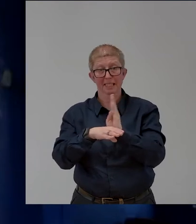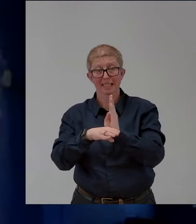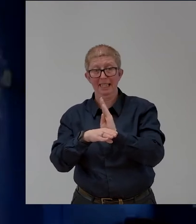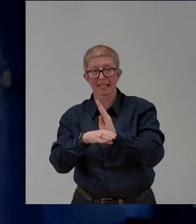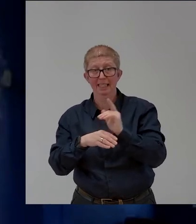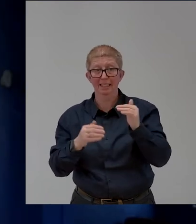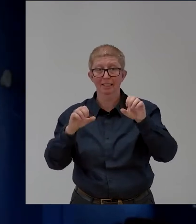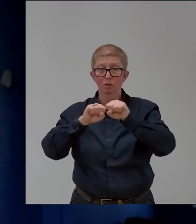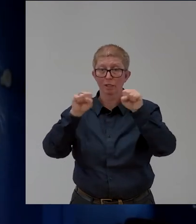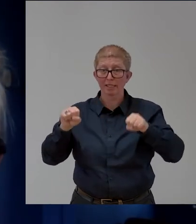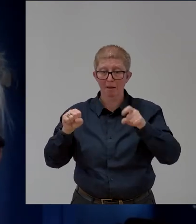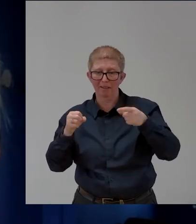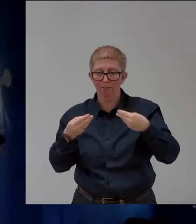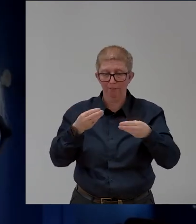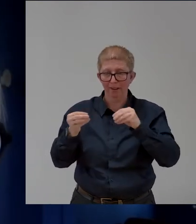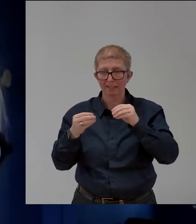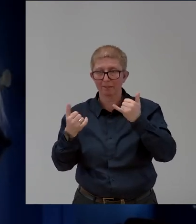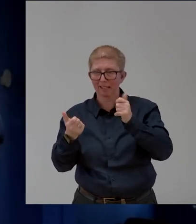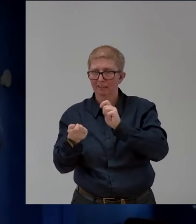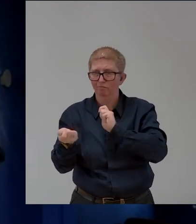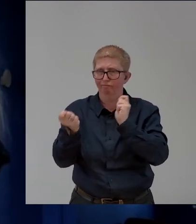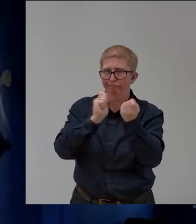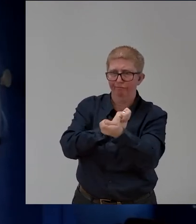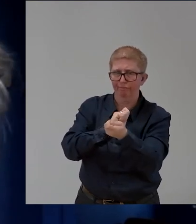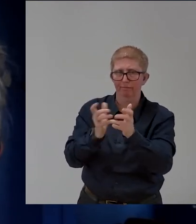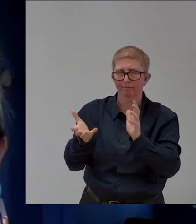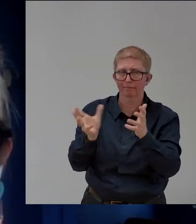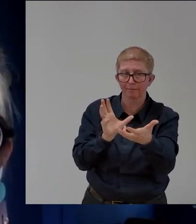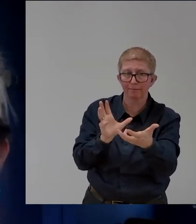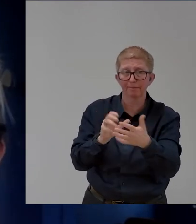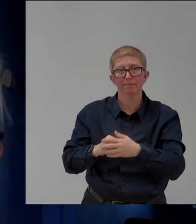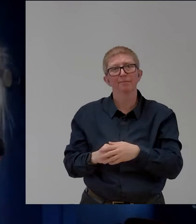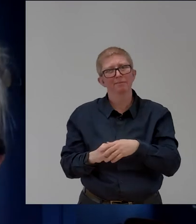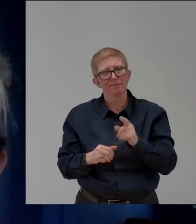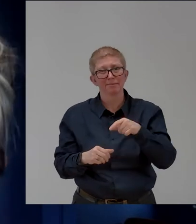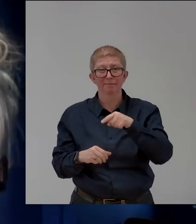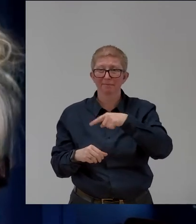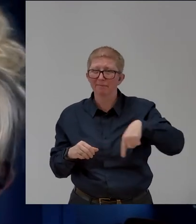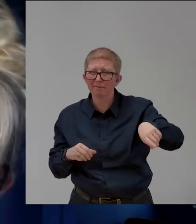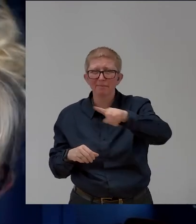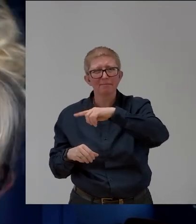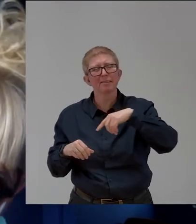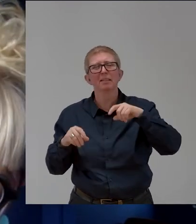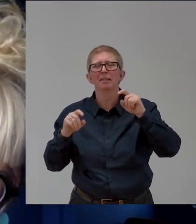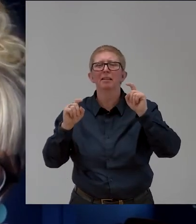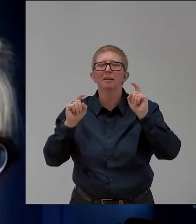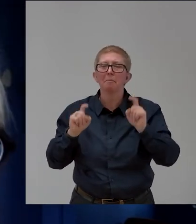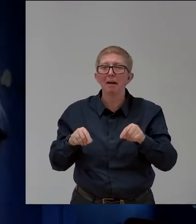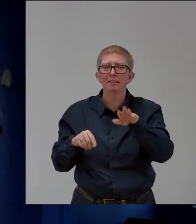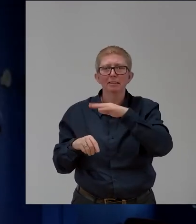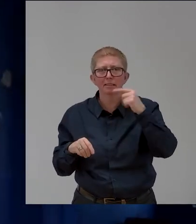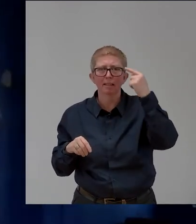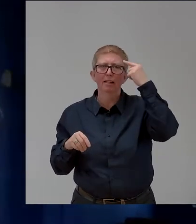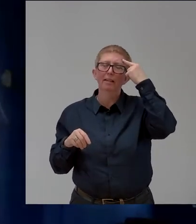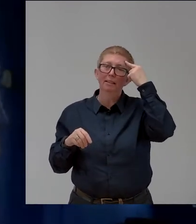and that was witnessed. So, I think it's incumbent upon all of us to ensure we don't go back and we hold a mirror to what can happen.